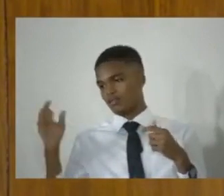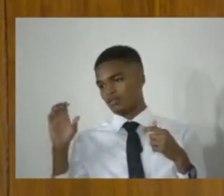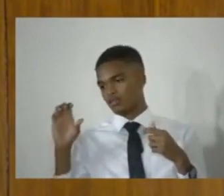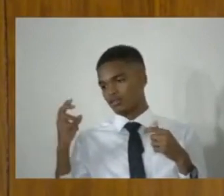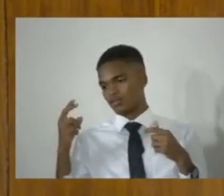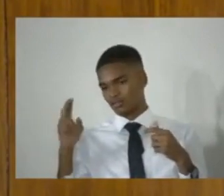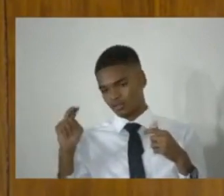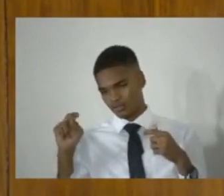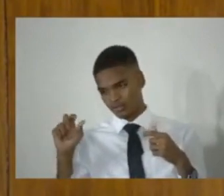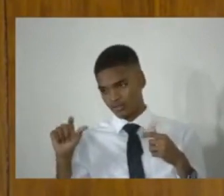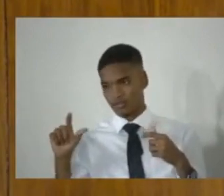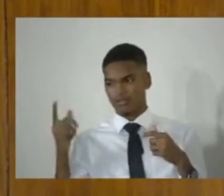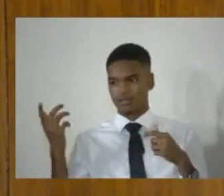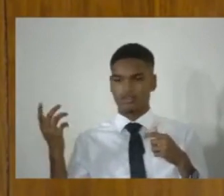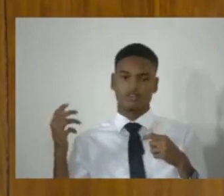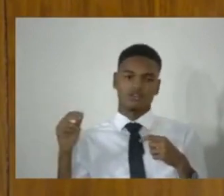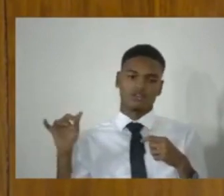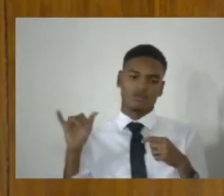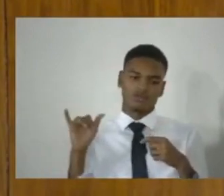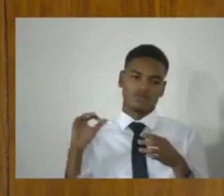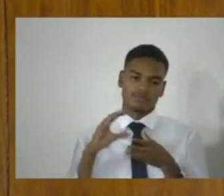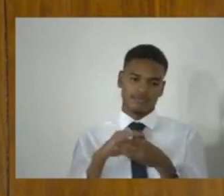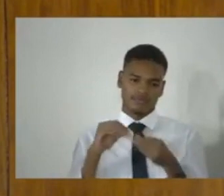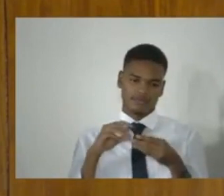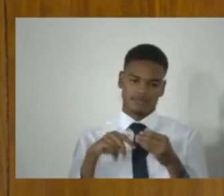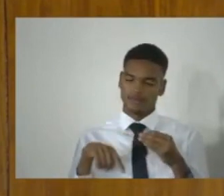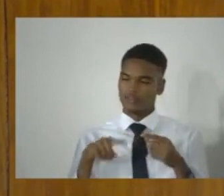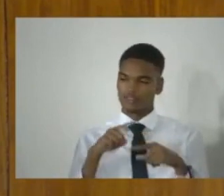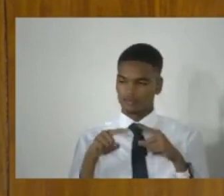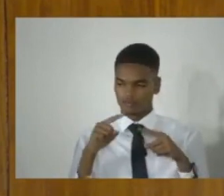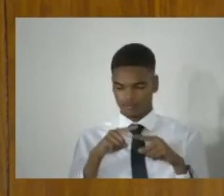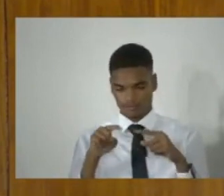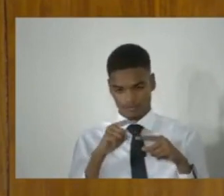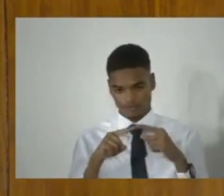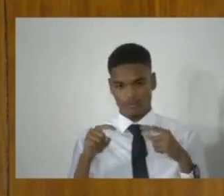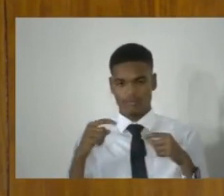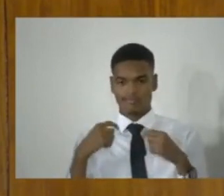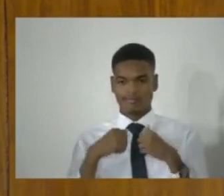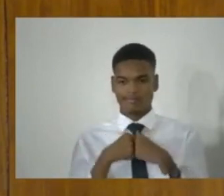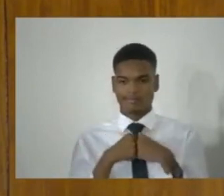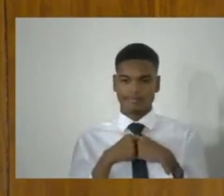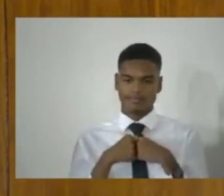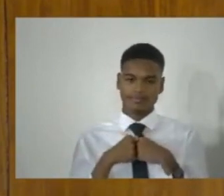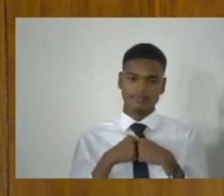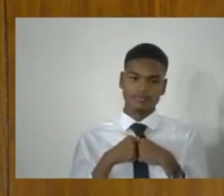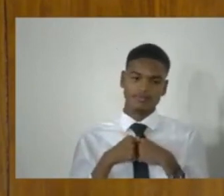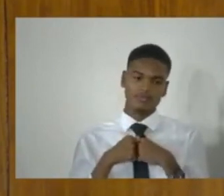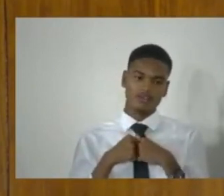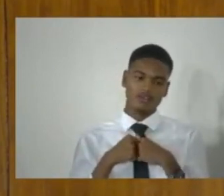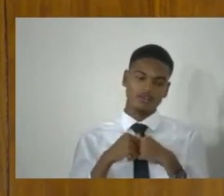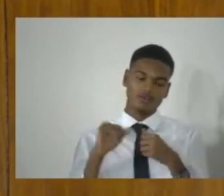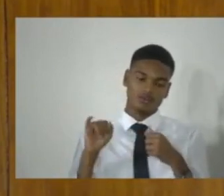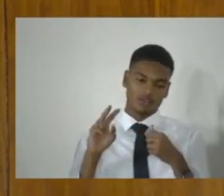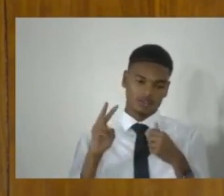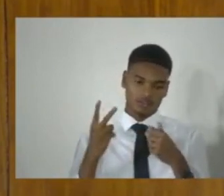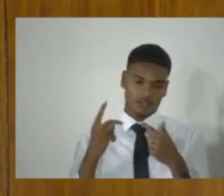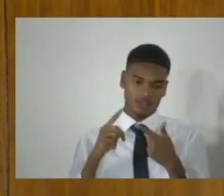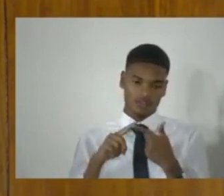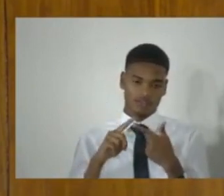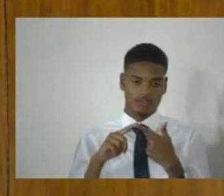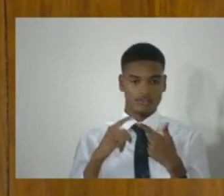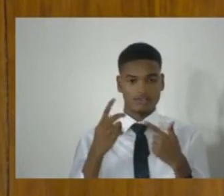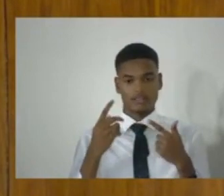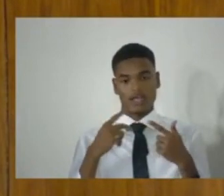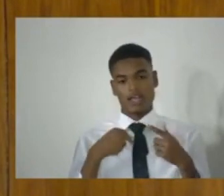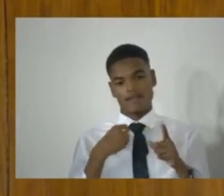the judiciary itself to address these issues in a resource-constrained environment. And secondly, there is